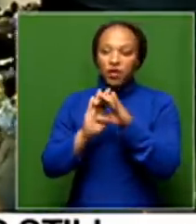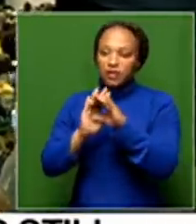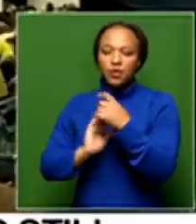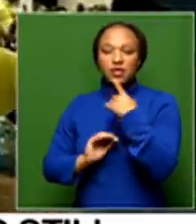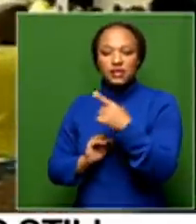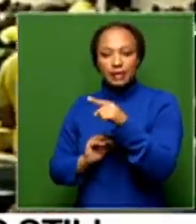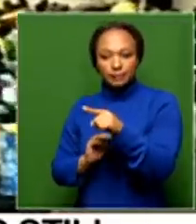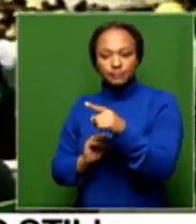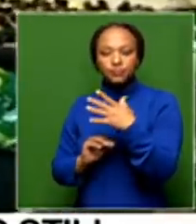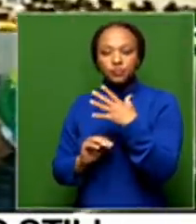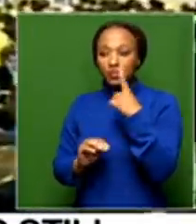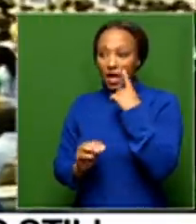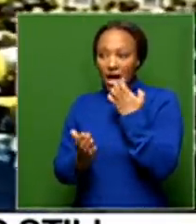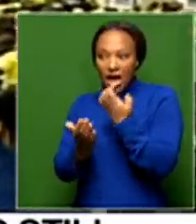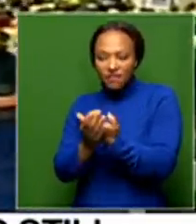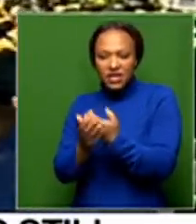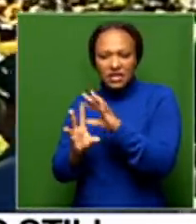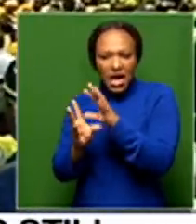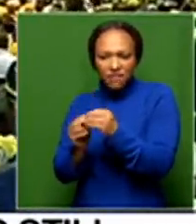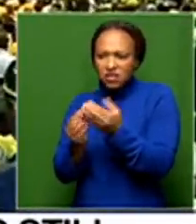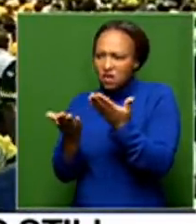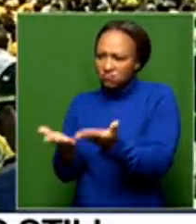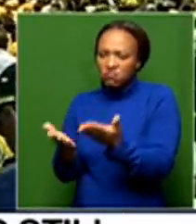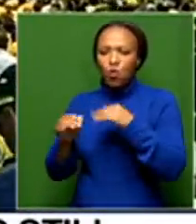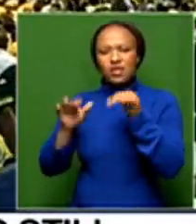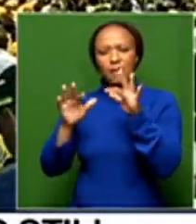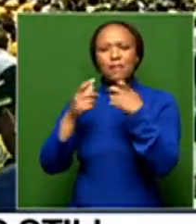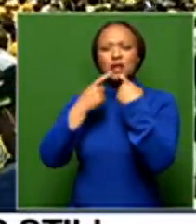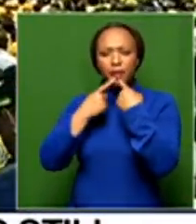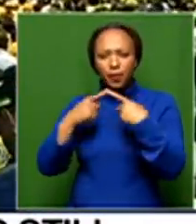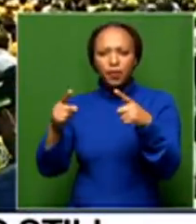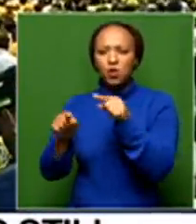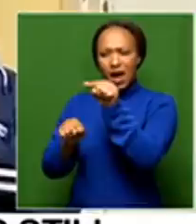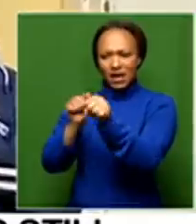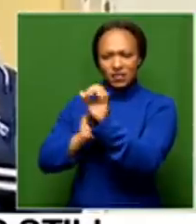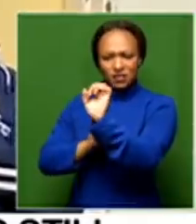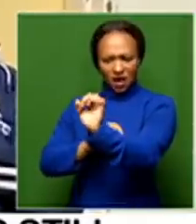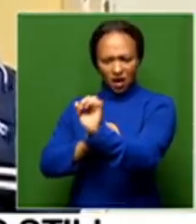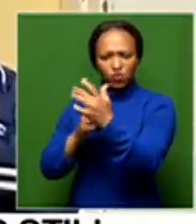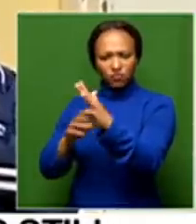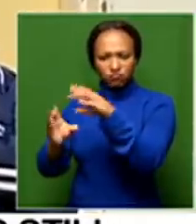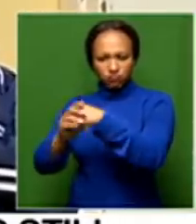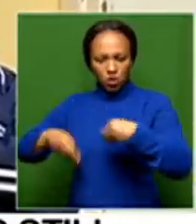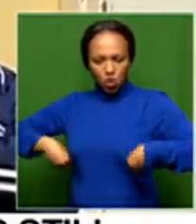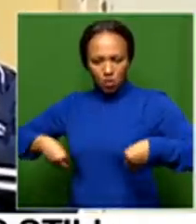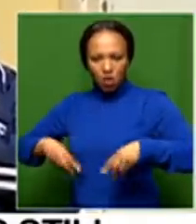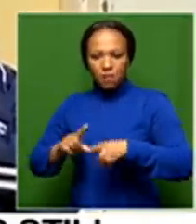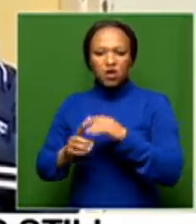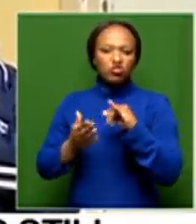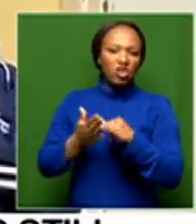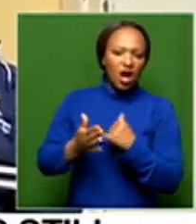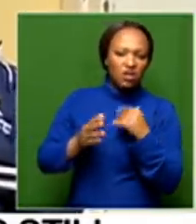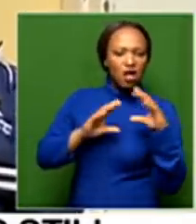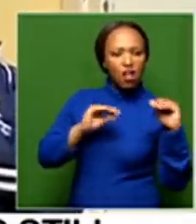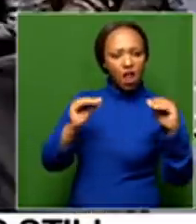prima facie evidence that's out in the public domain about your allegations, and it's not just a spurious